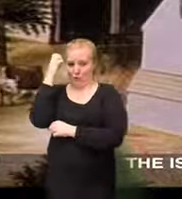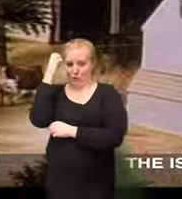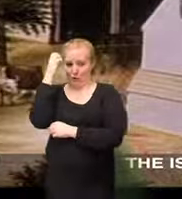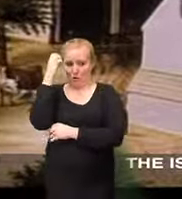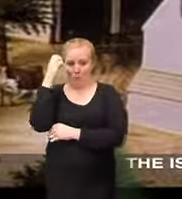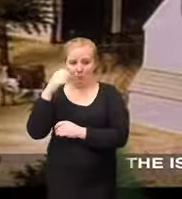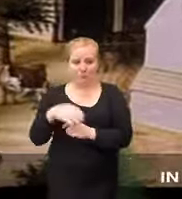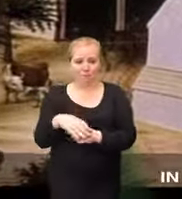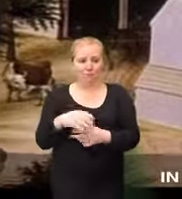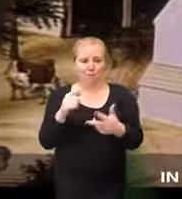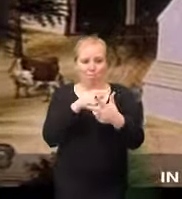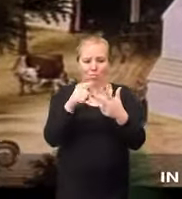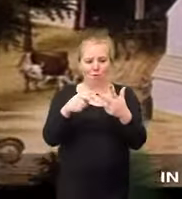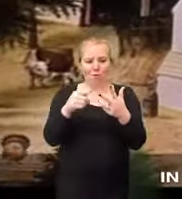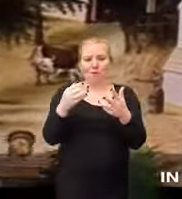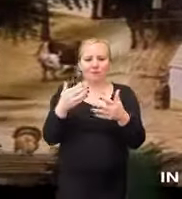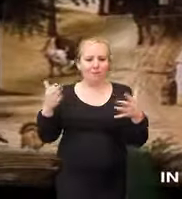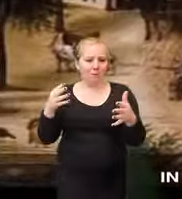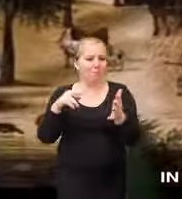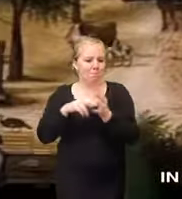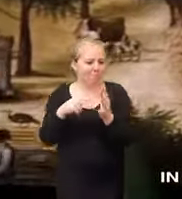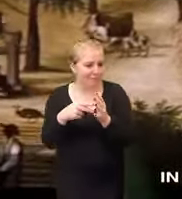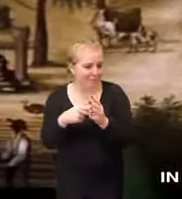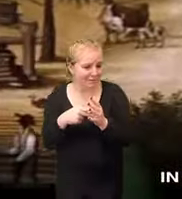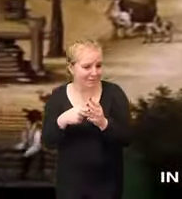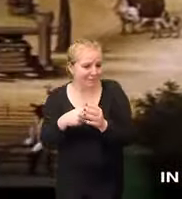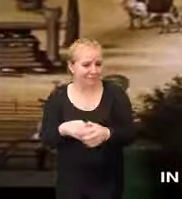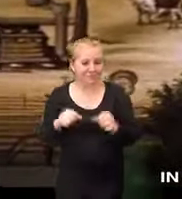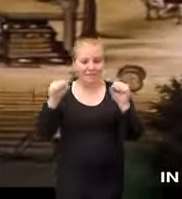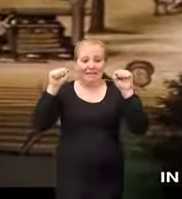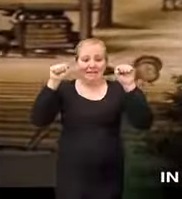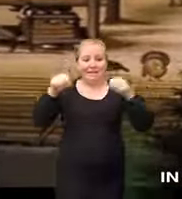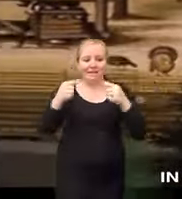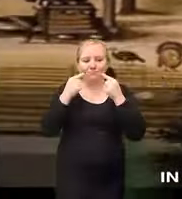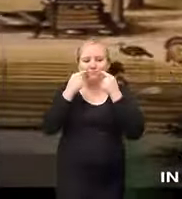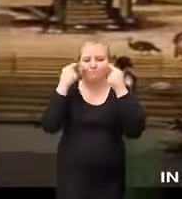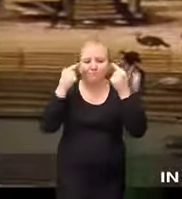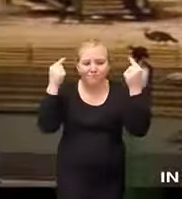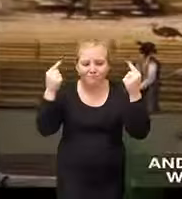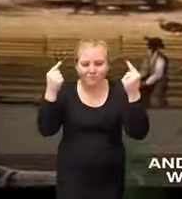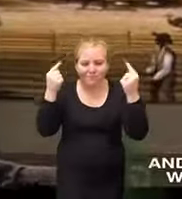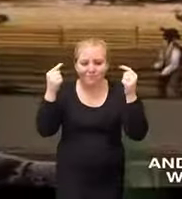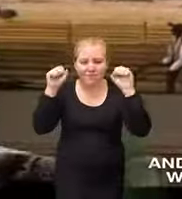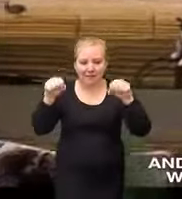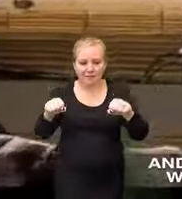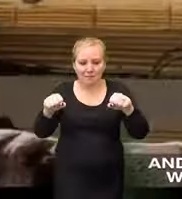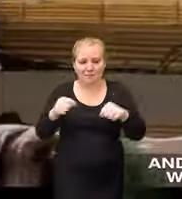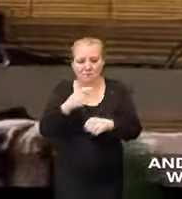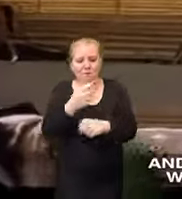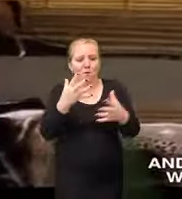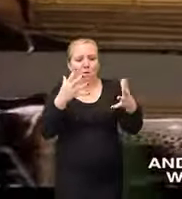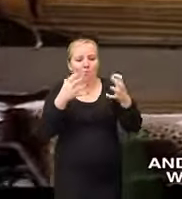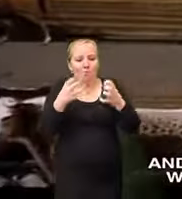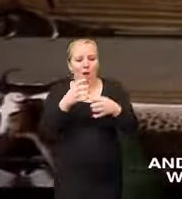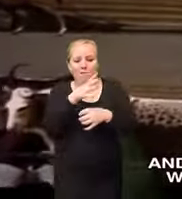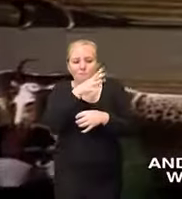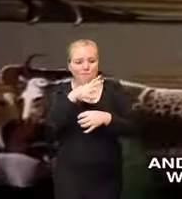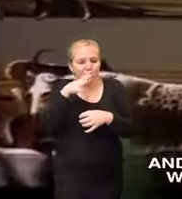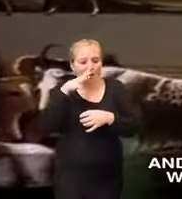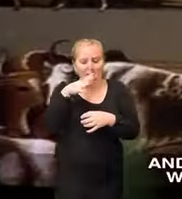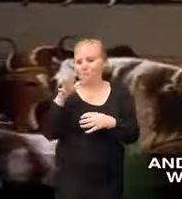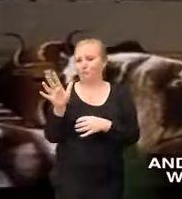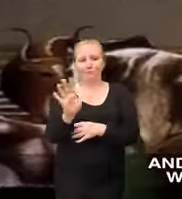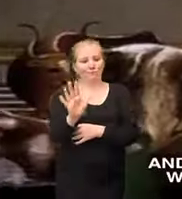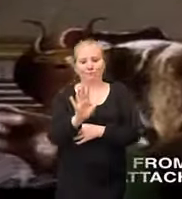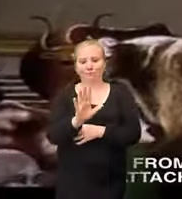intrigues and war Hamilton believed in systematic planning and in the kind of ruthless